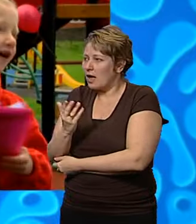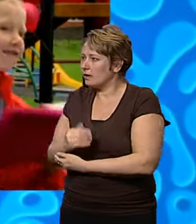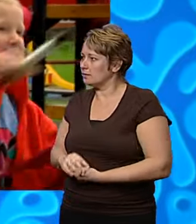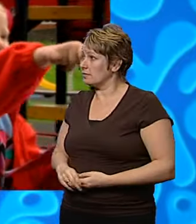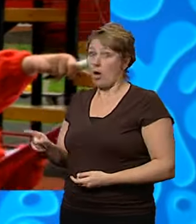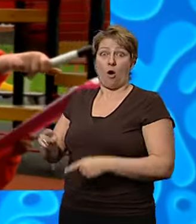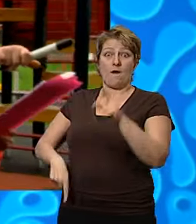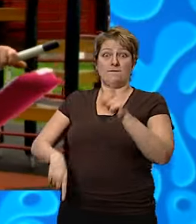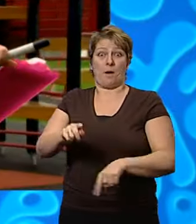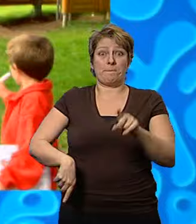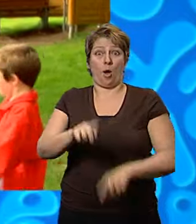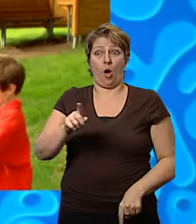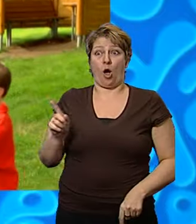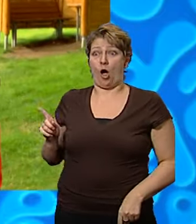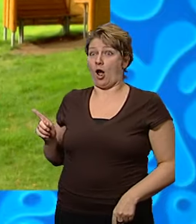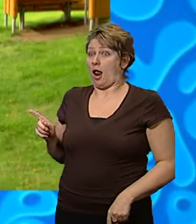Football!